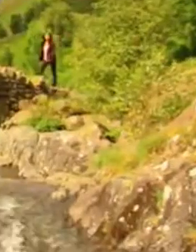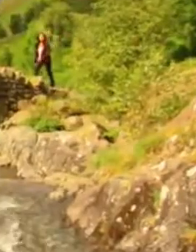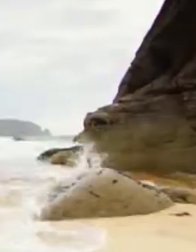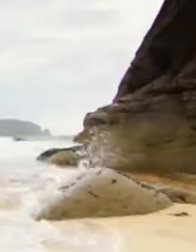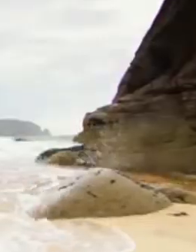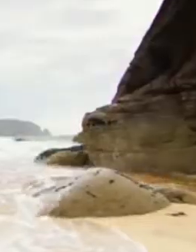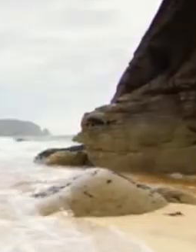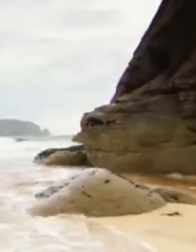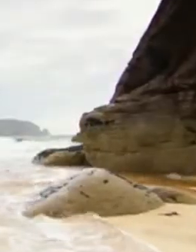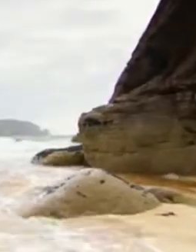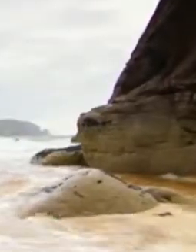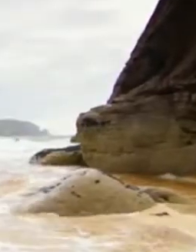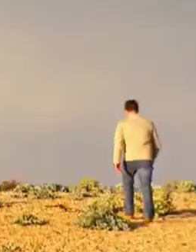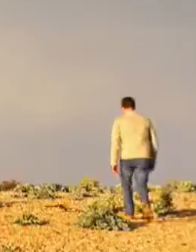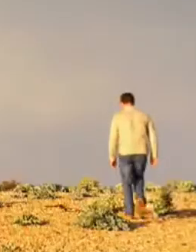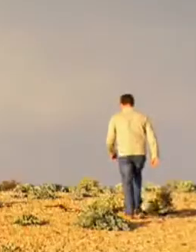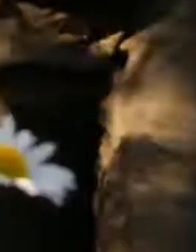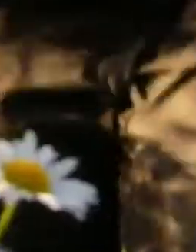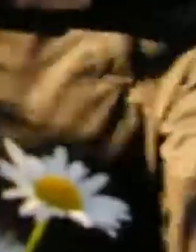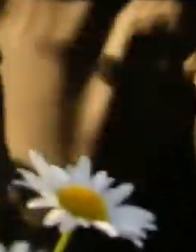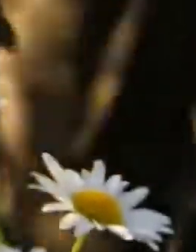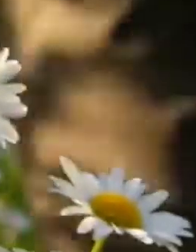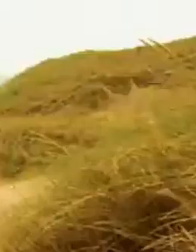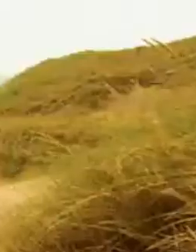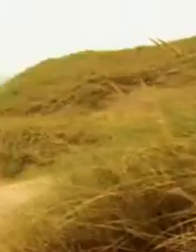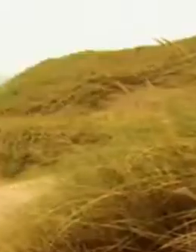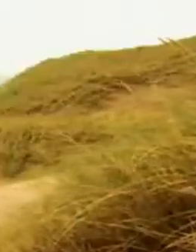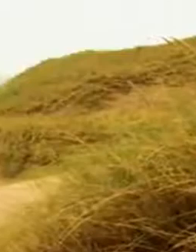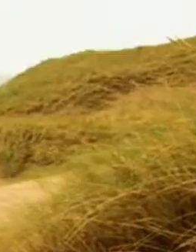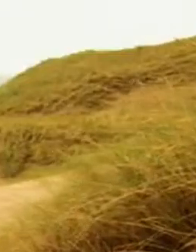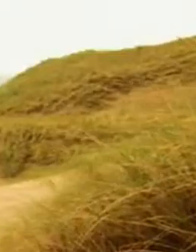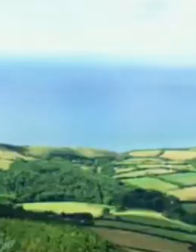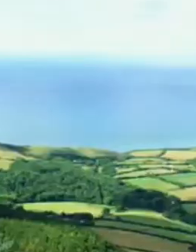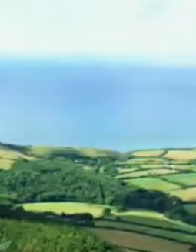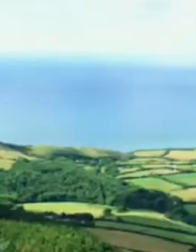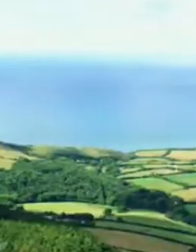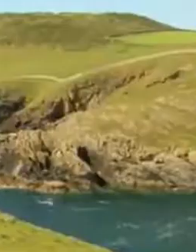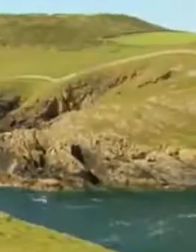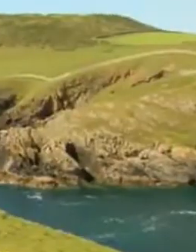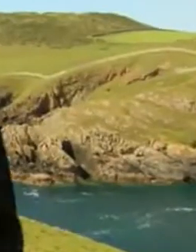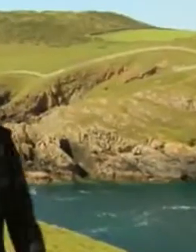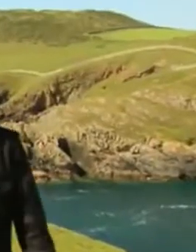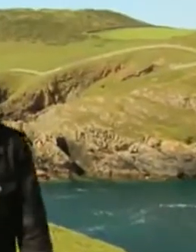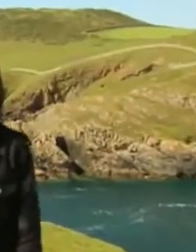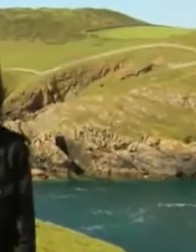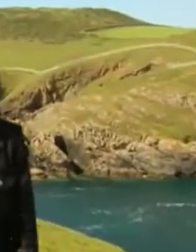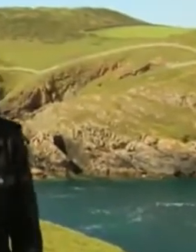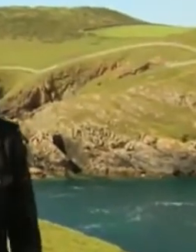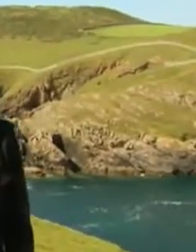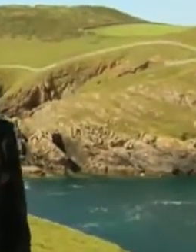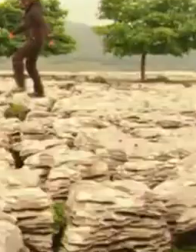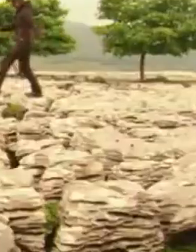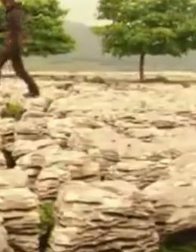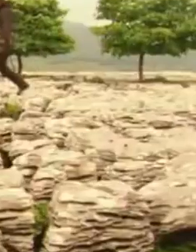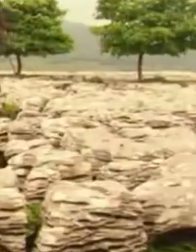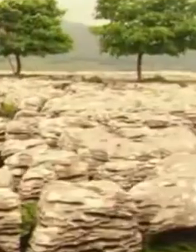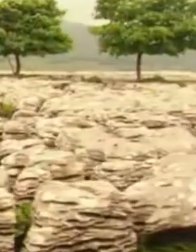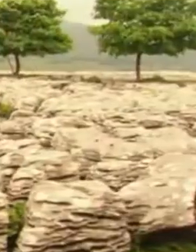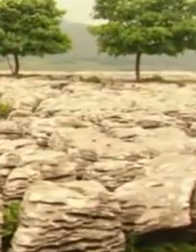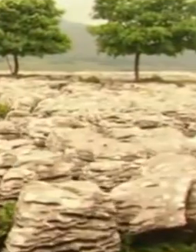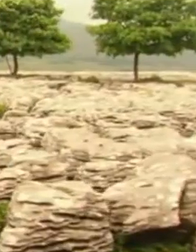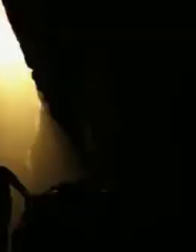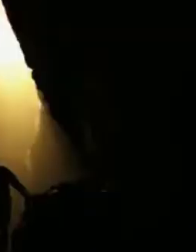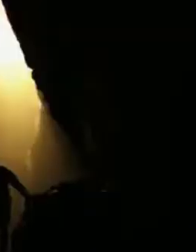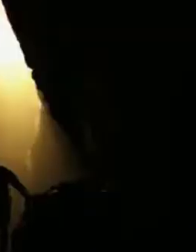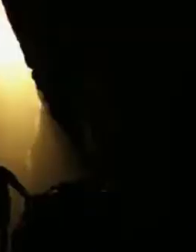to the far north of Scotland, exploring the very best that the British countryside has to offer. But we are going to be taking the long way around, because this